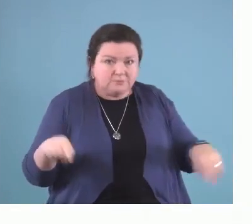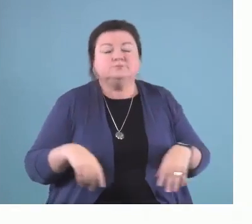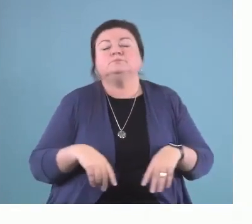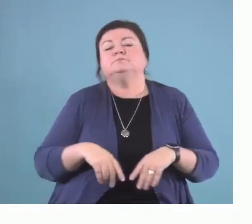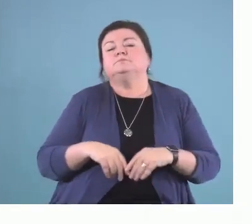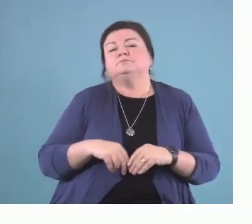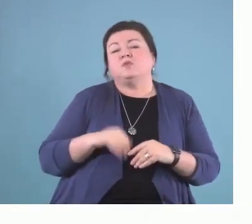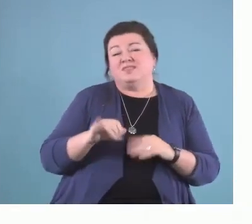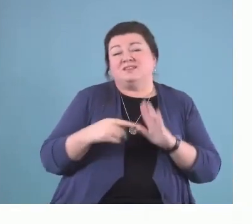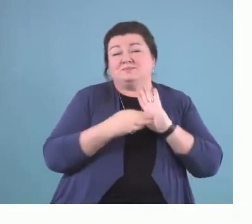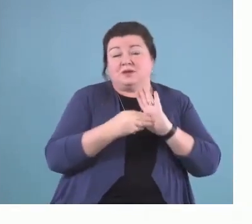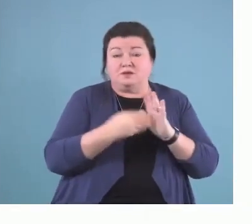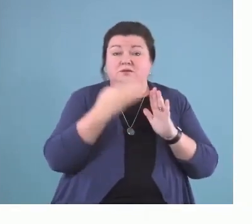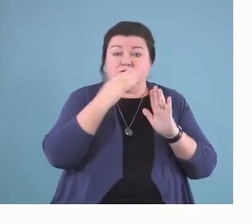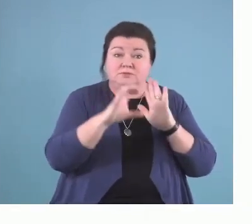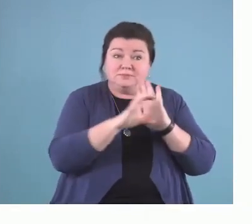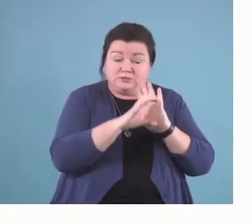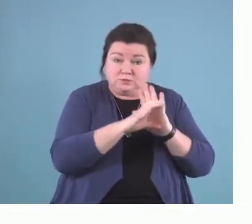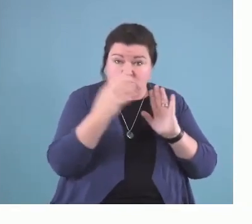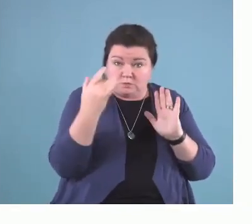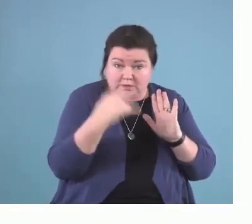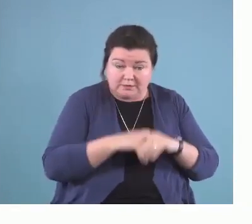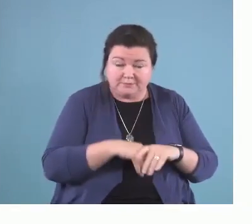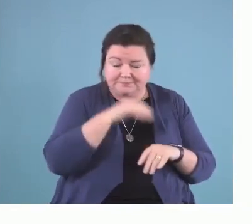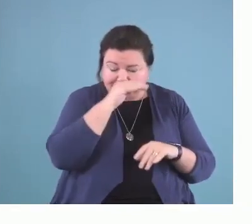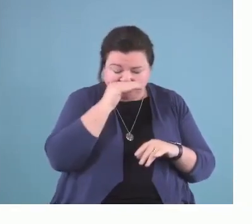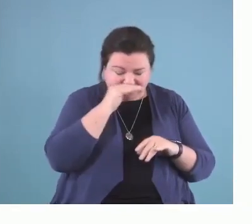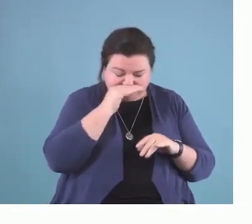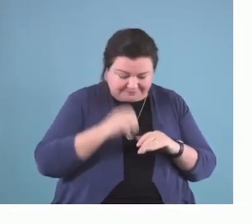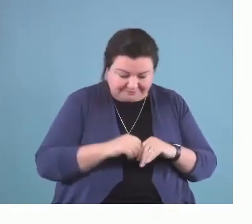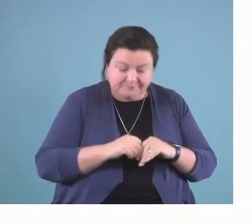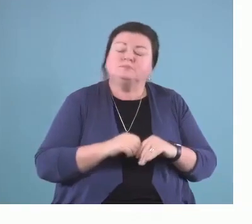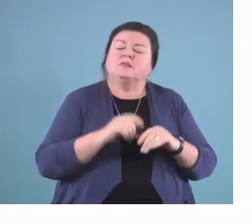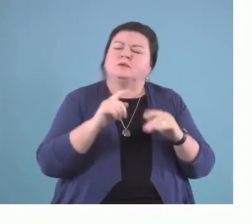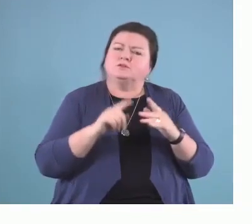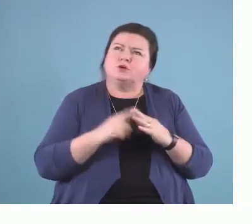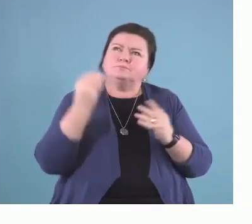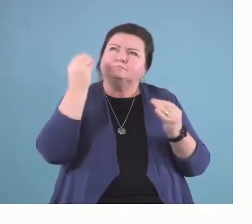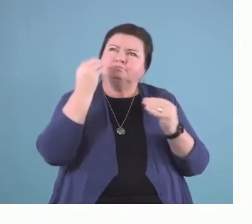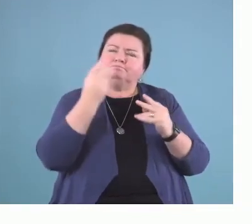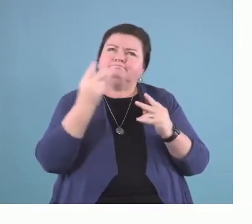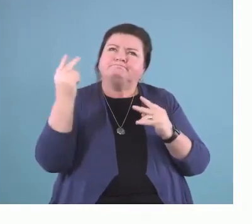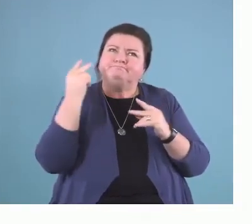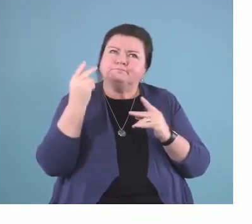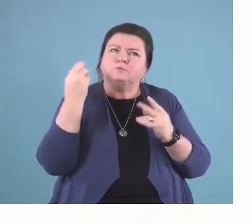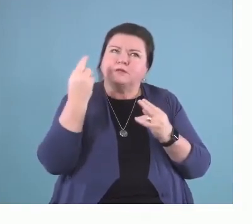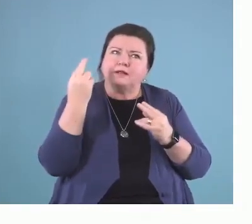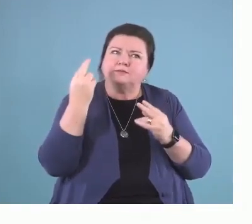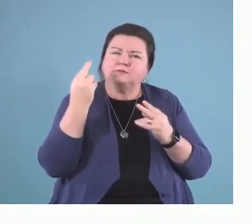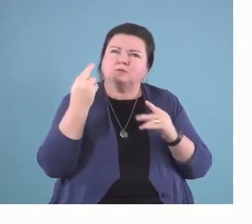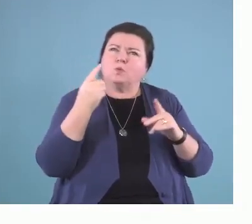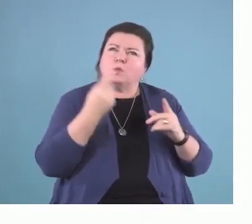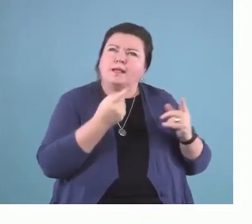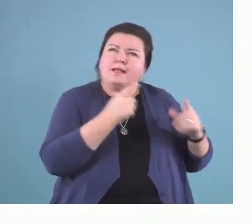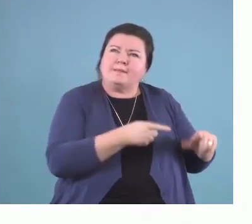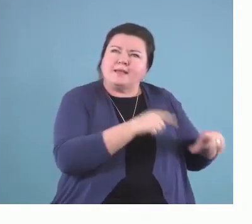about this model is it allows us to start to think about what are the factors that could be happening in this child's and